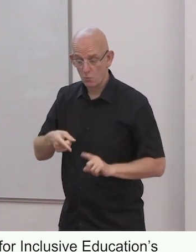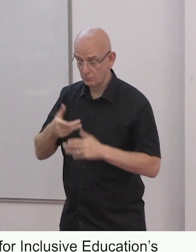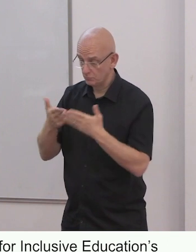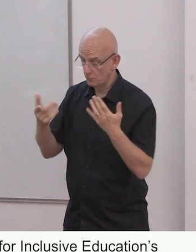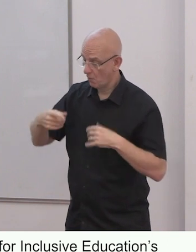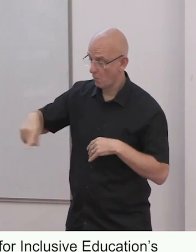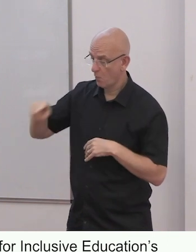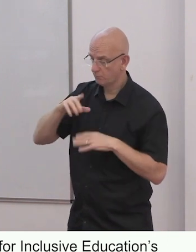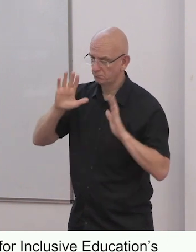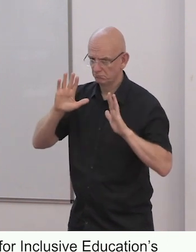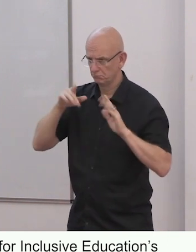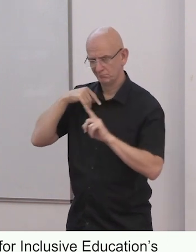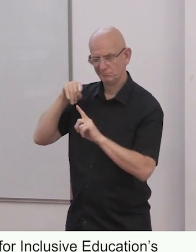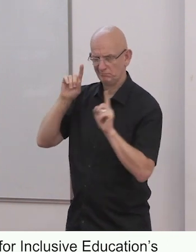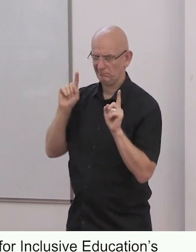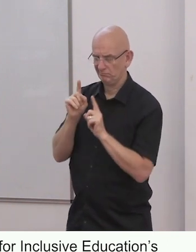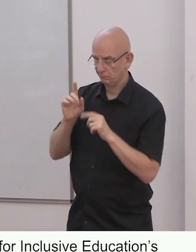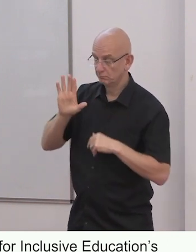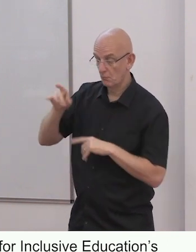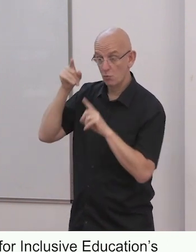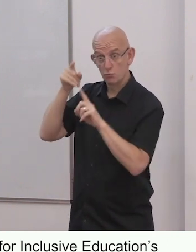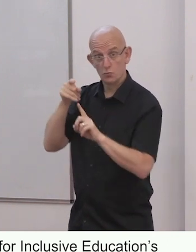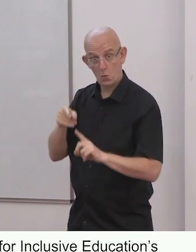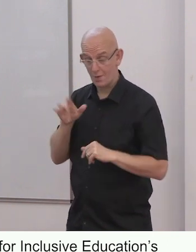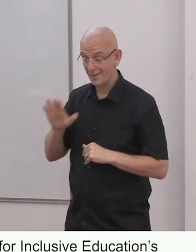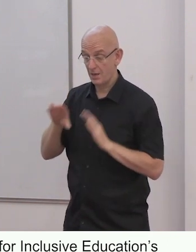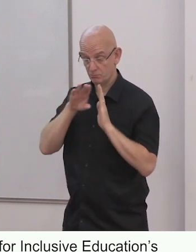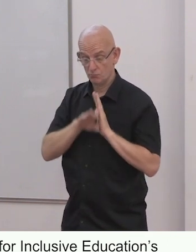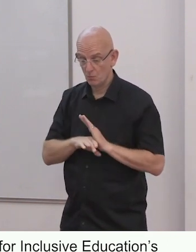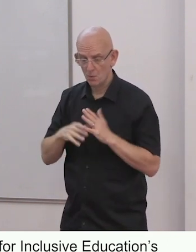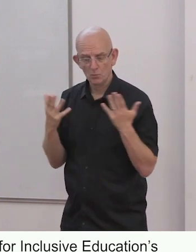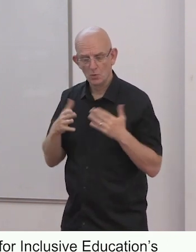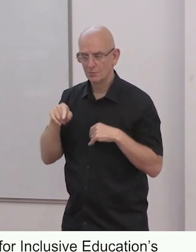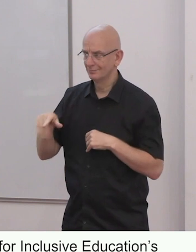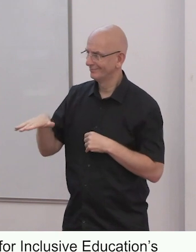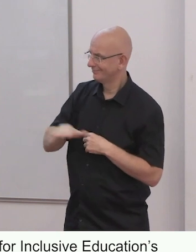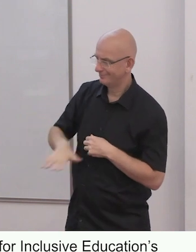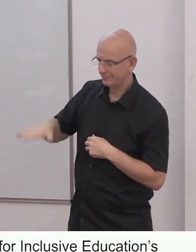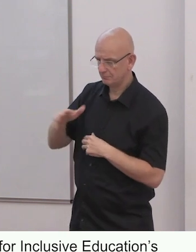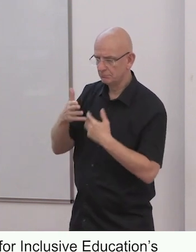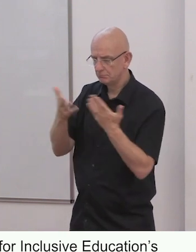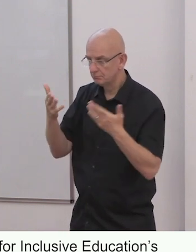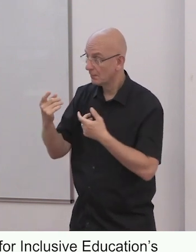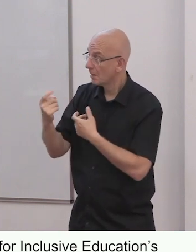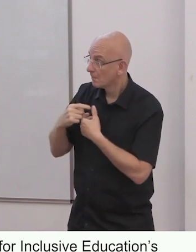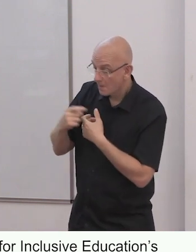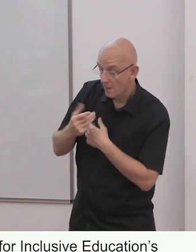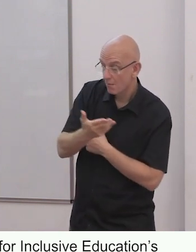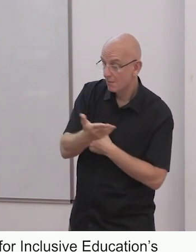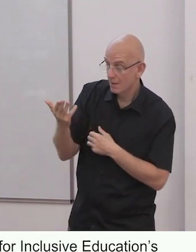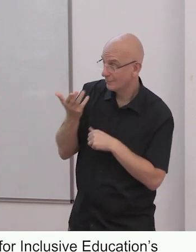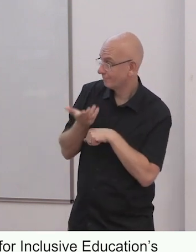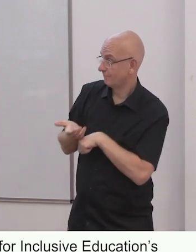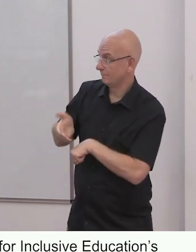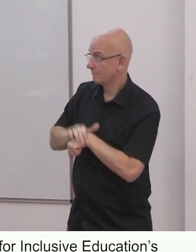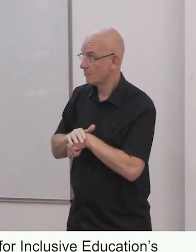for members who are experts in inclusive education to connect. to support